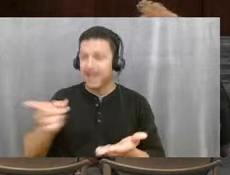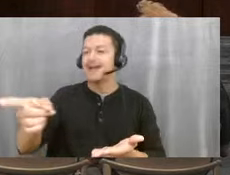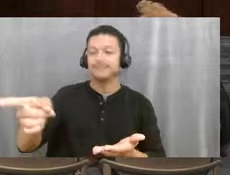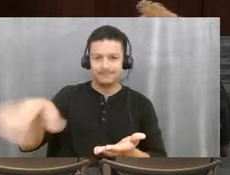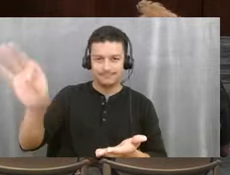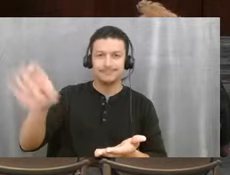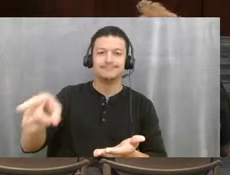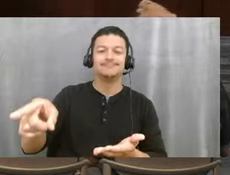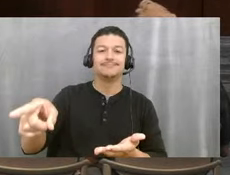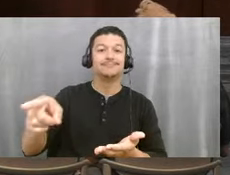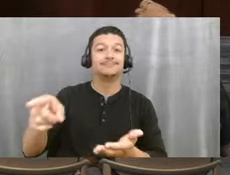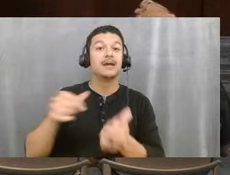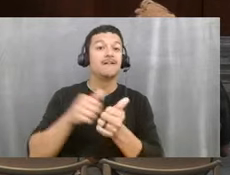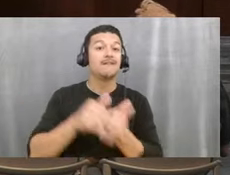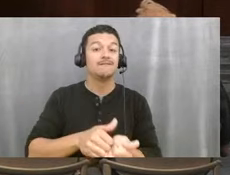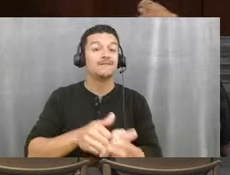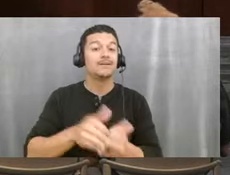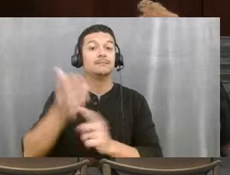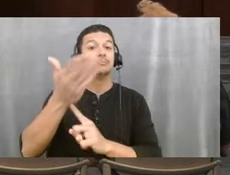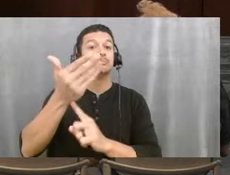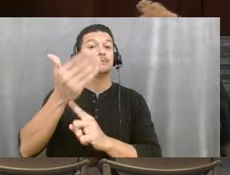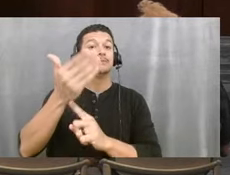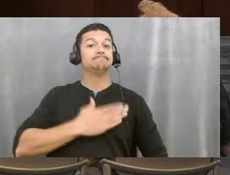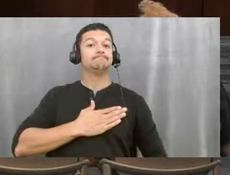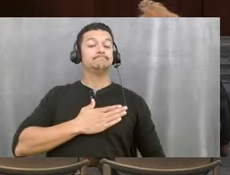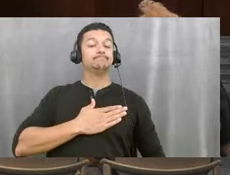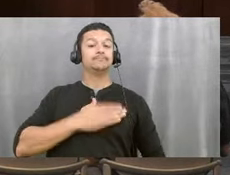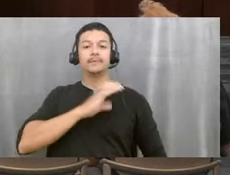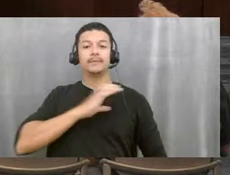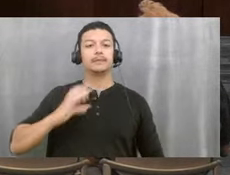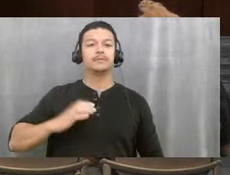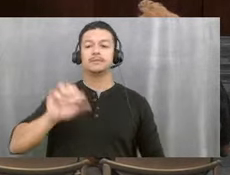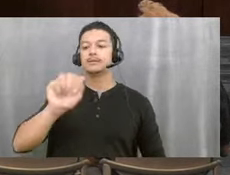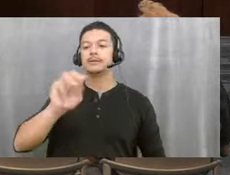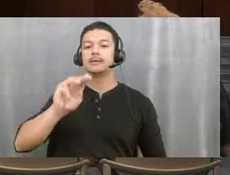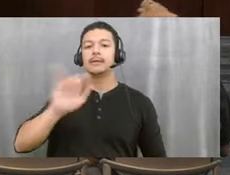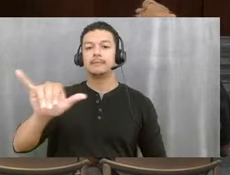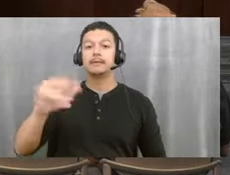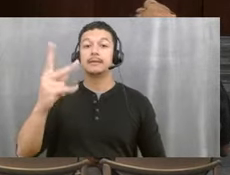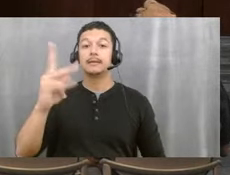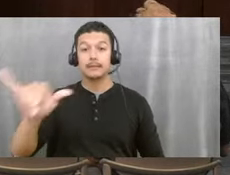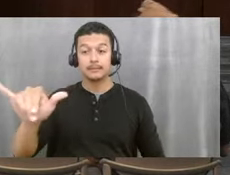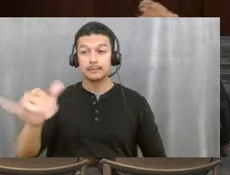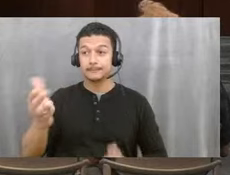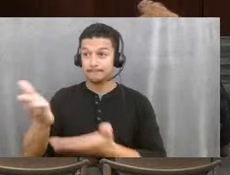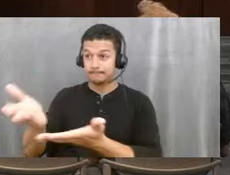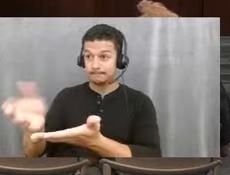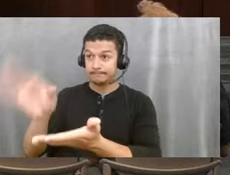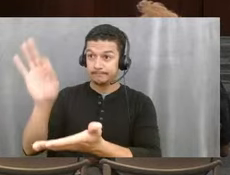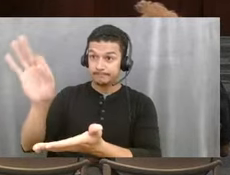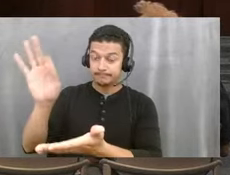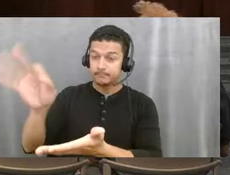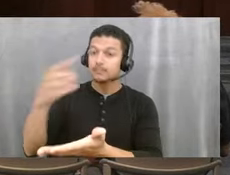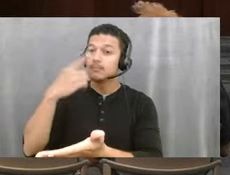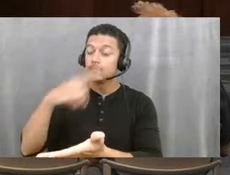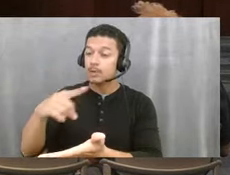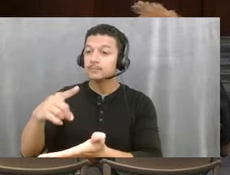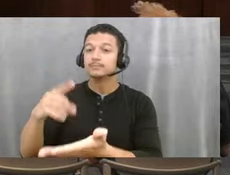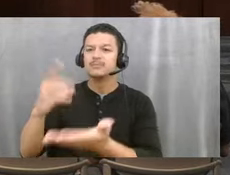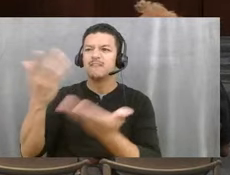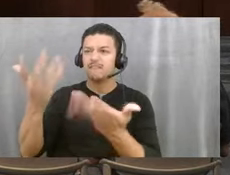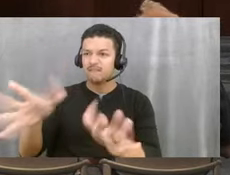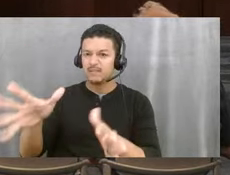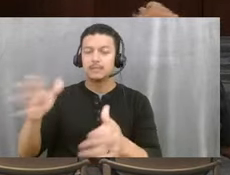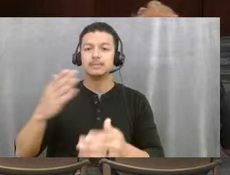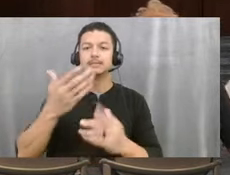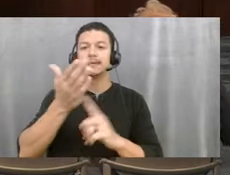by our Pledge of Allegiance, led by Commissioner Amy Kelly. Pastor, if you could lead us, and after which we will do the pledge. Let's all